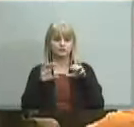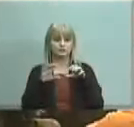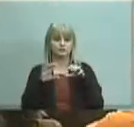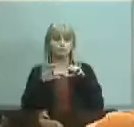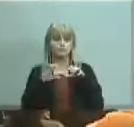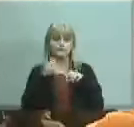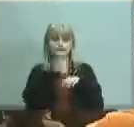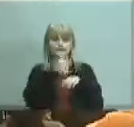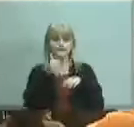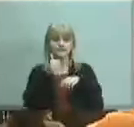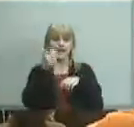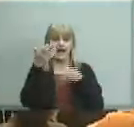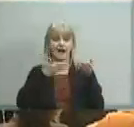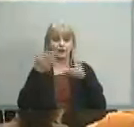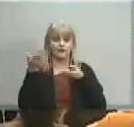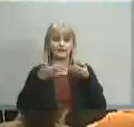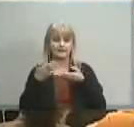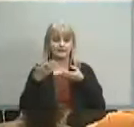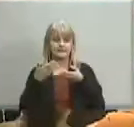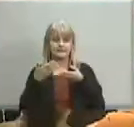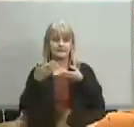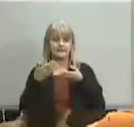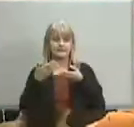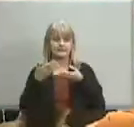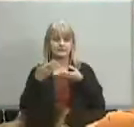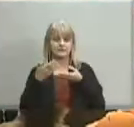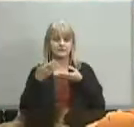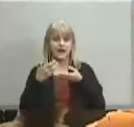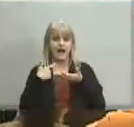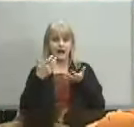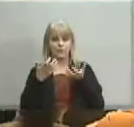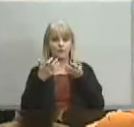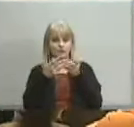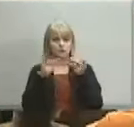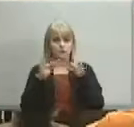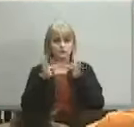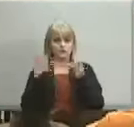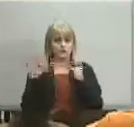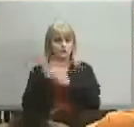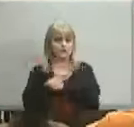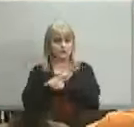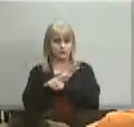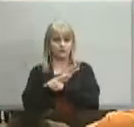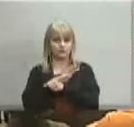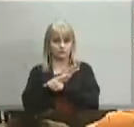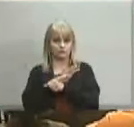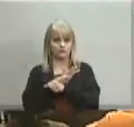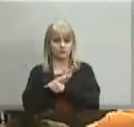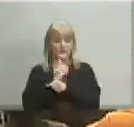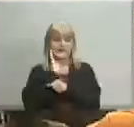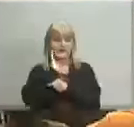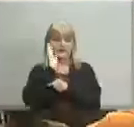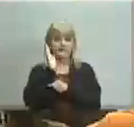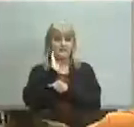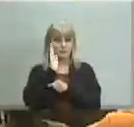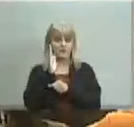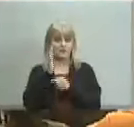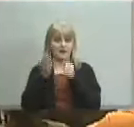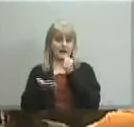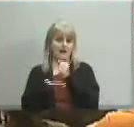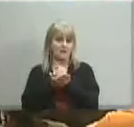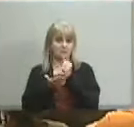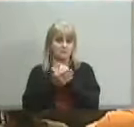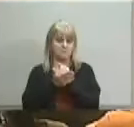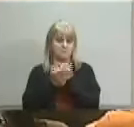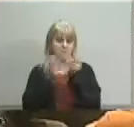that i'm i'm just i i want these positions filled and if this will expedite that then